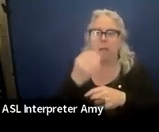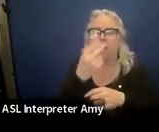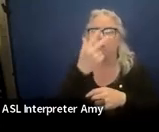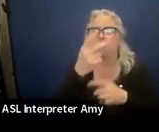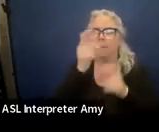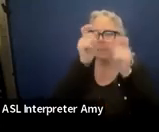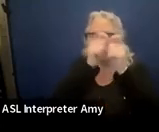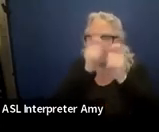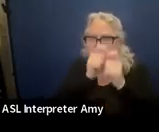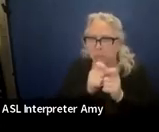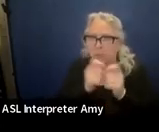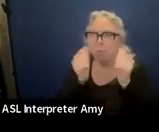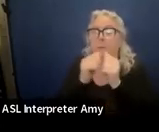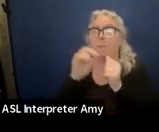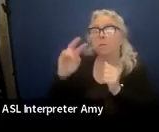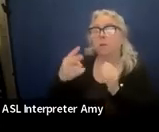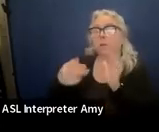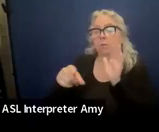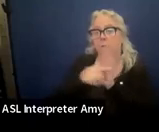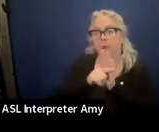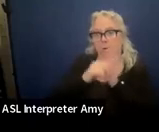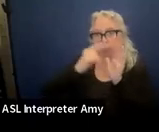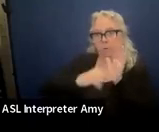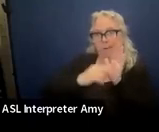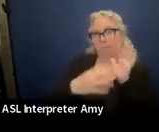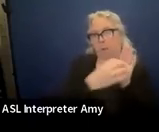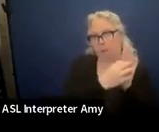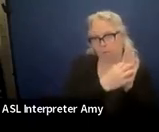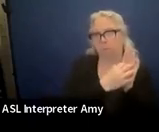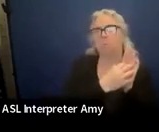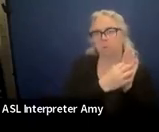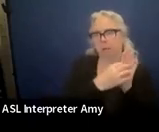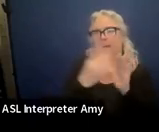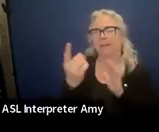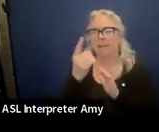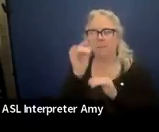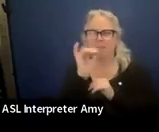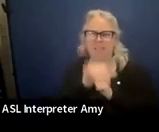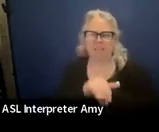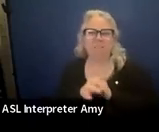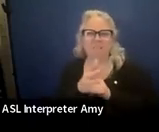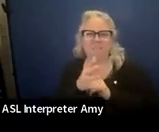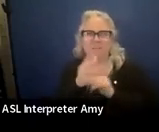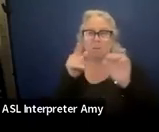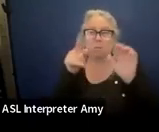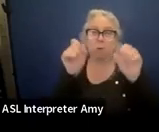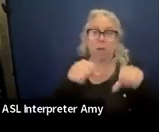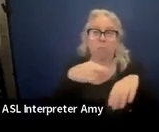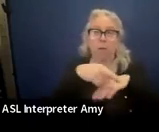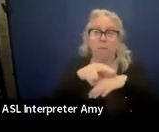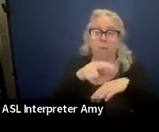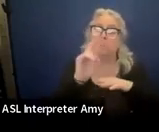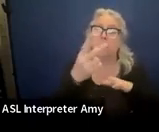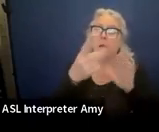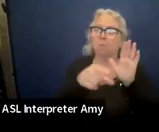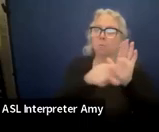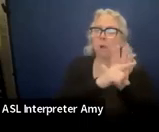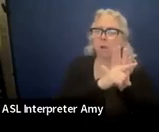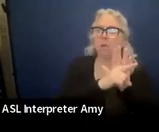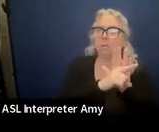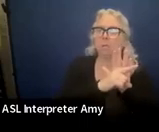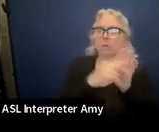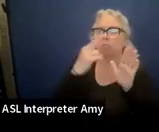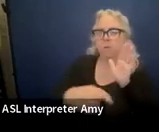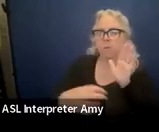with a second grade reading passage or something like that. You can reference the second grade reading passage,